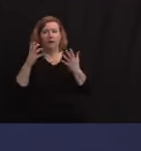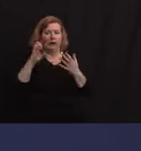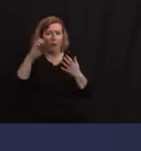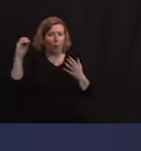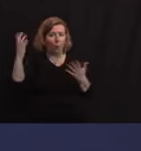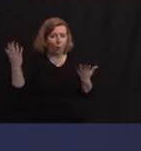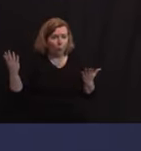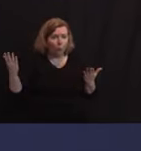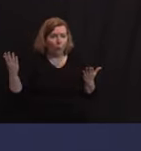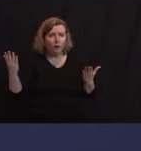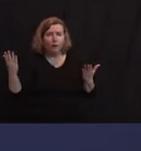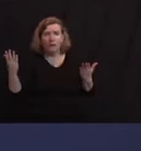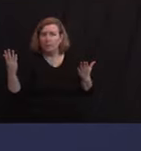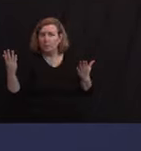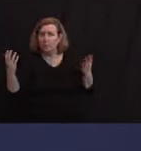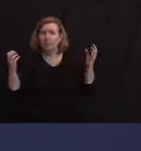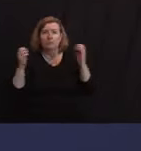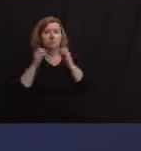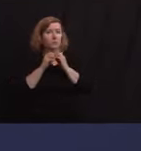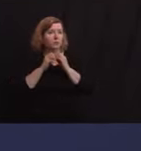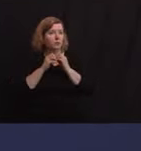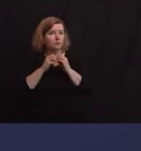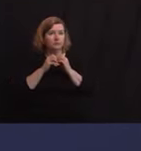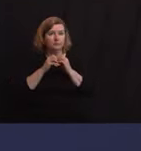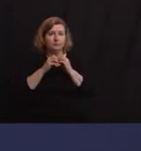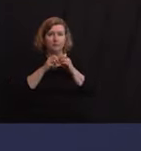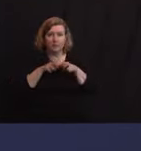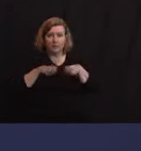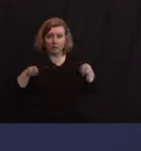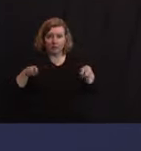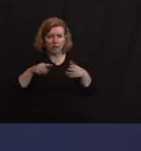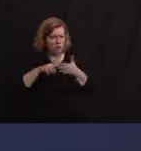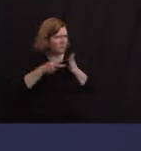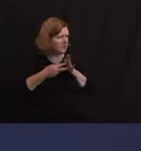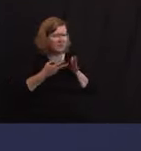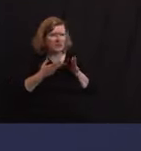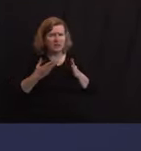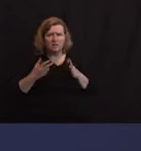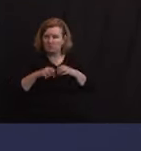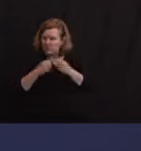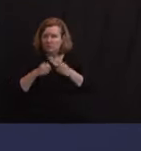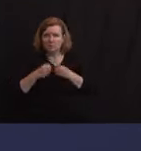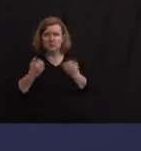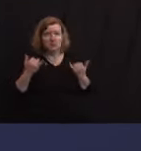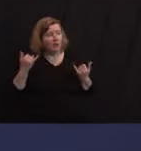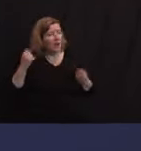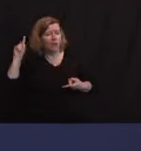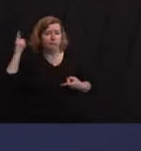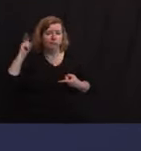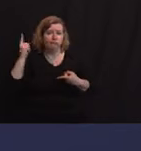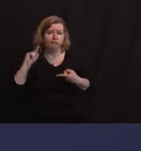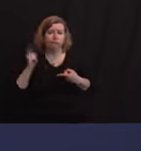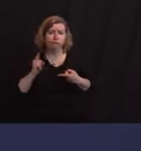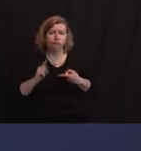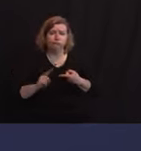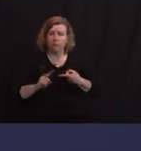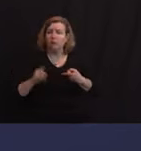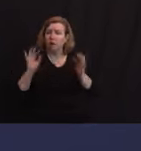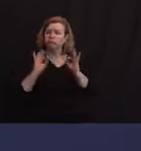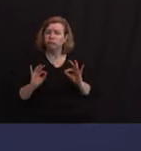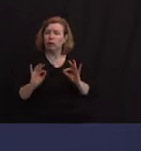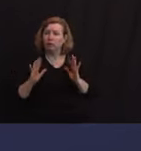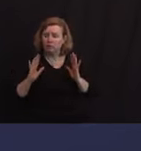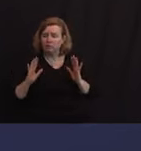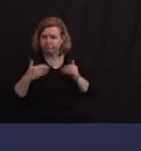were doing more press conferences a week. So I would just say it's to everyone's credit that we've been able to do this as